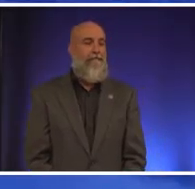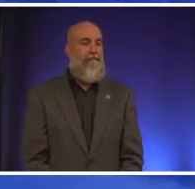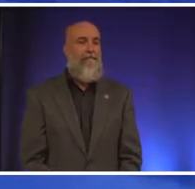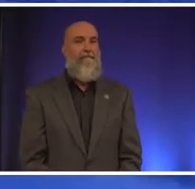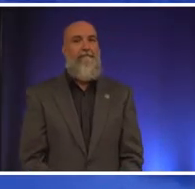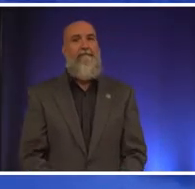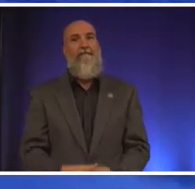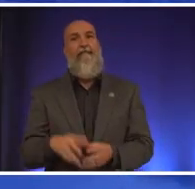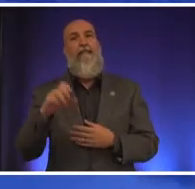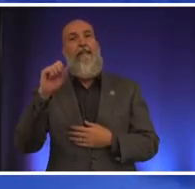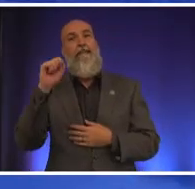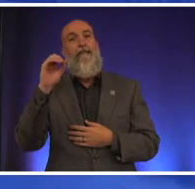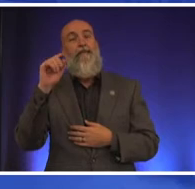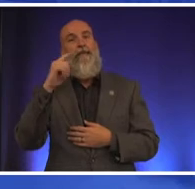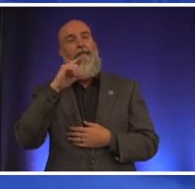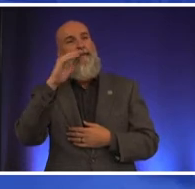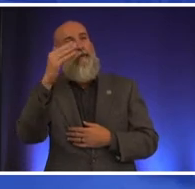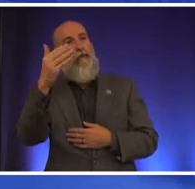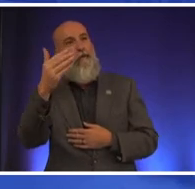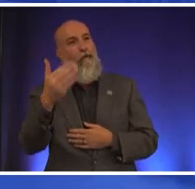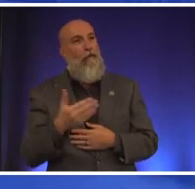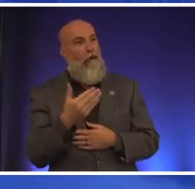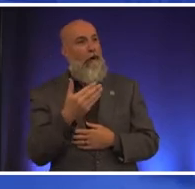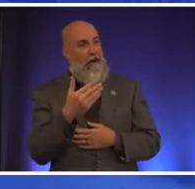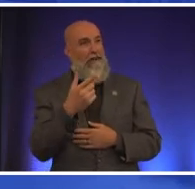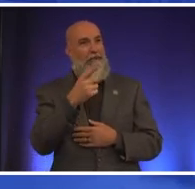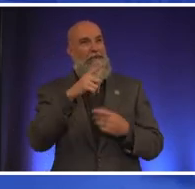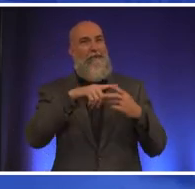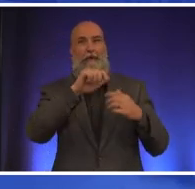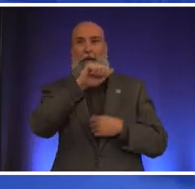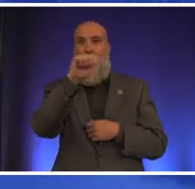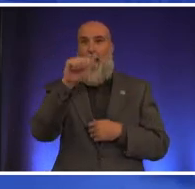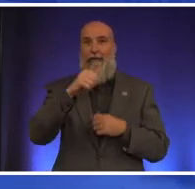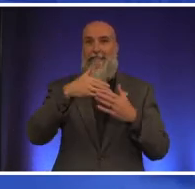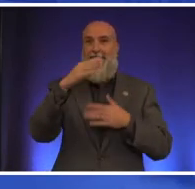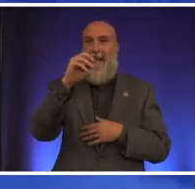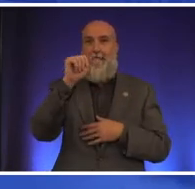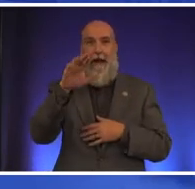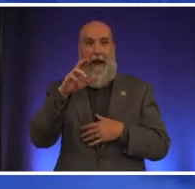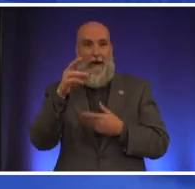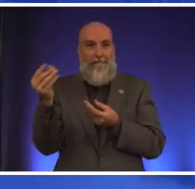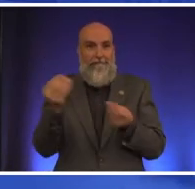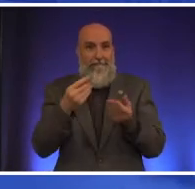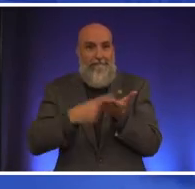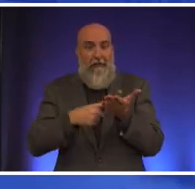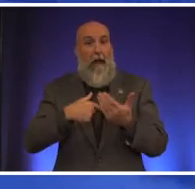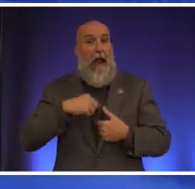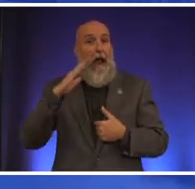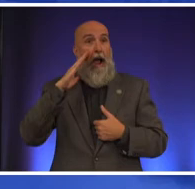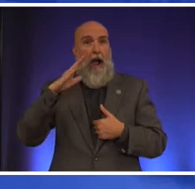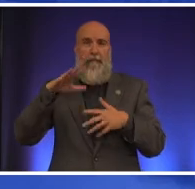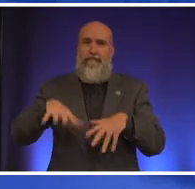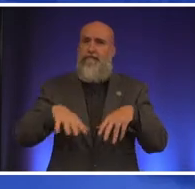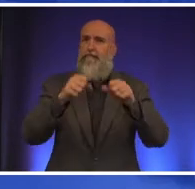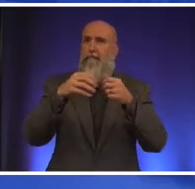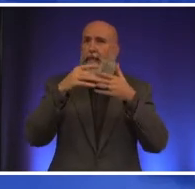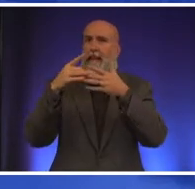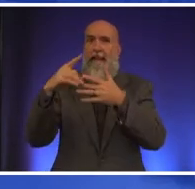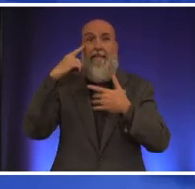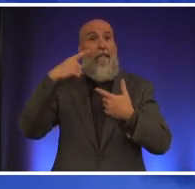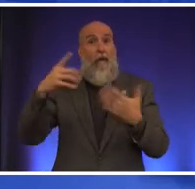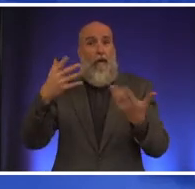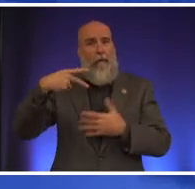welcome to ATS decides Austin's next mayor I'm Santa Henderson and I'll be moderating today's discussion on behalf of Austin PBS